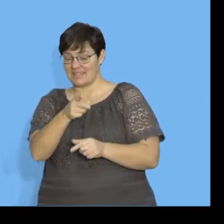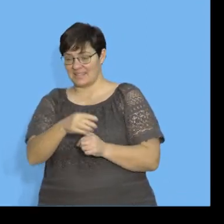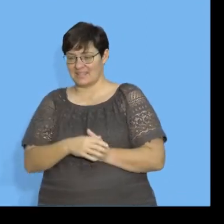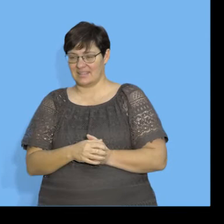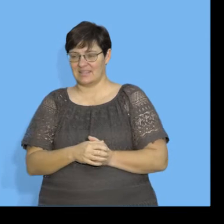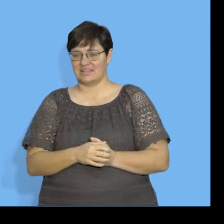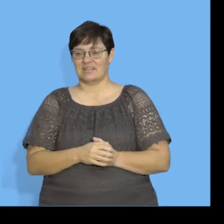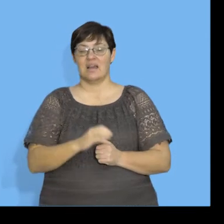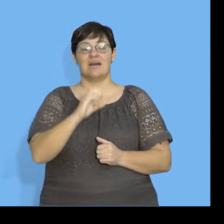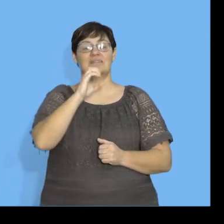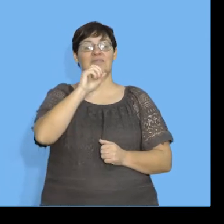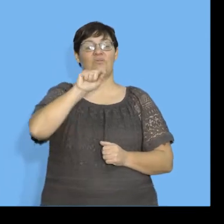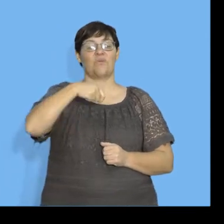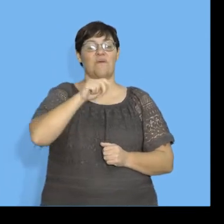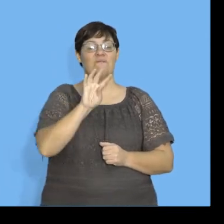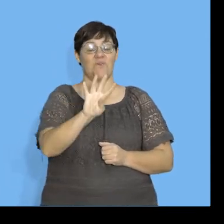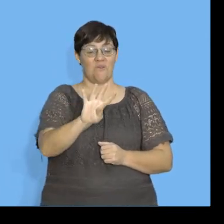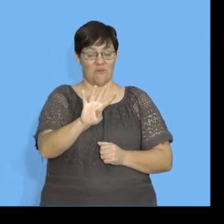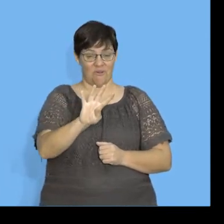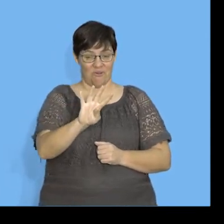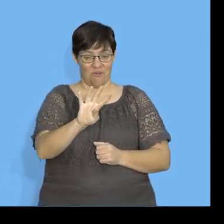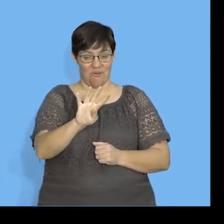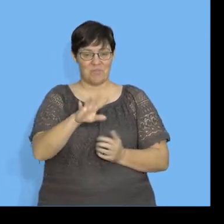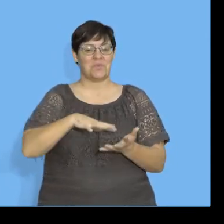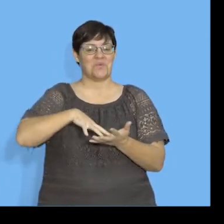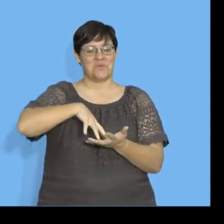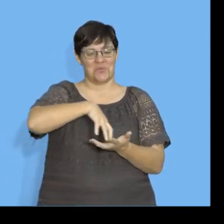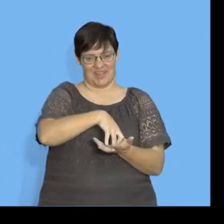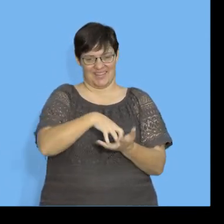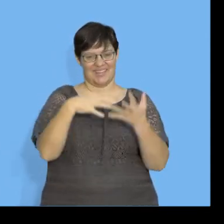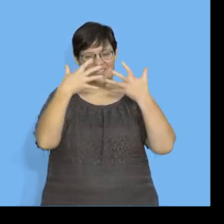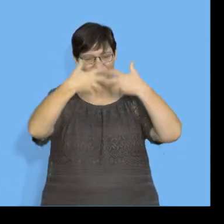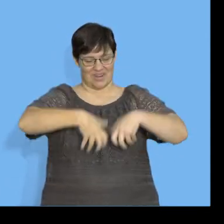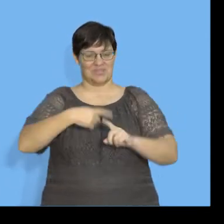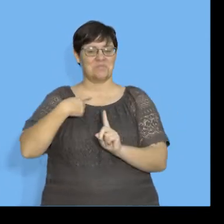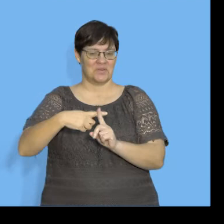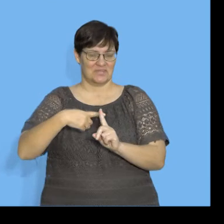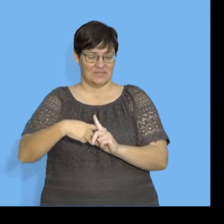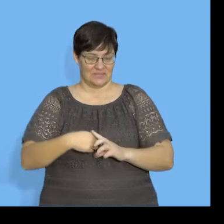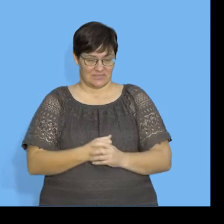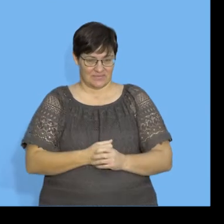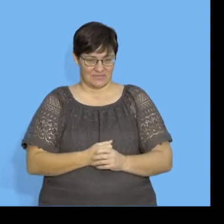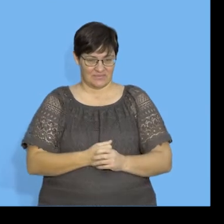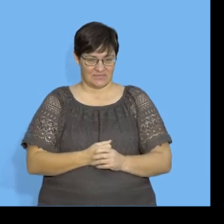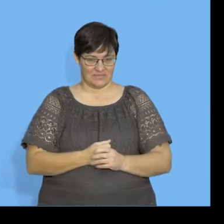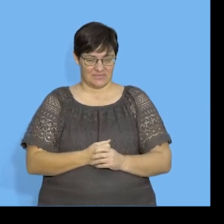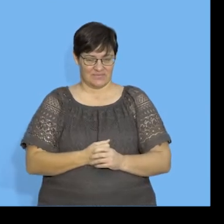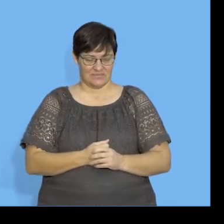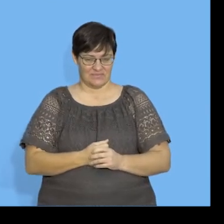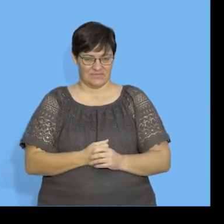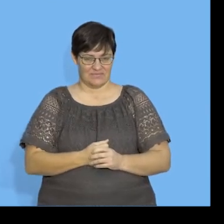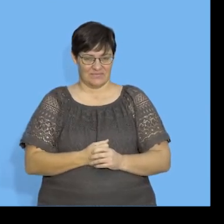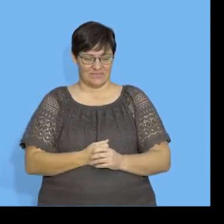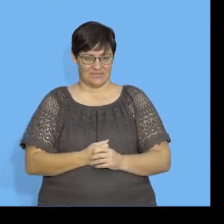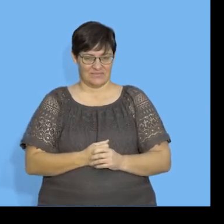Let's see what we have. So, this is positive. We agree with positive. Weak. And